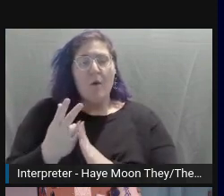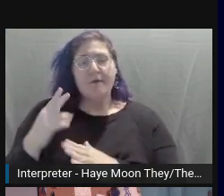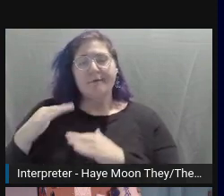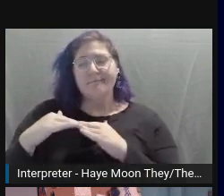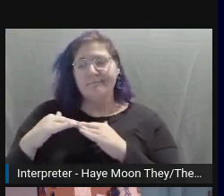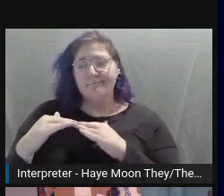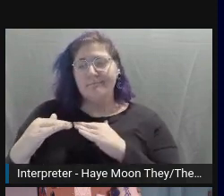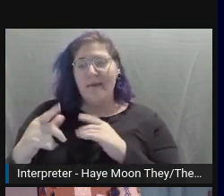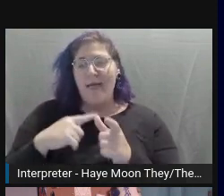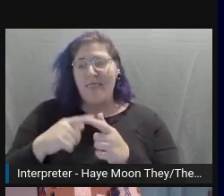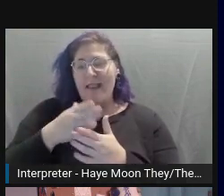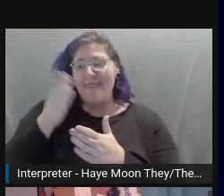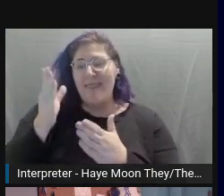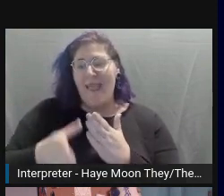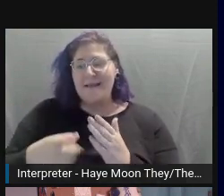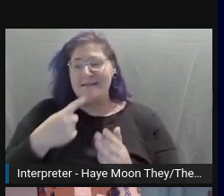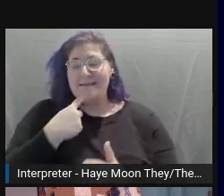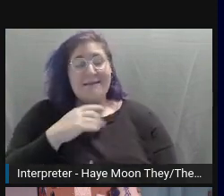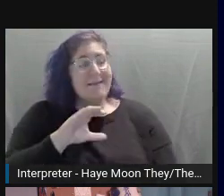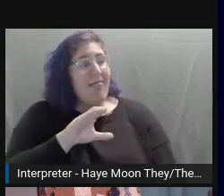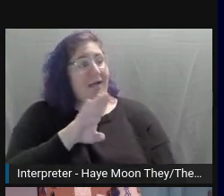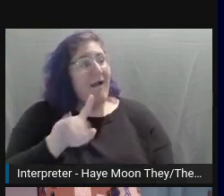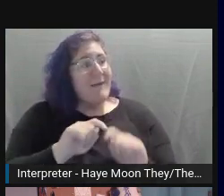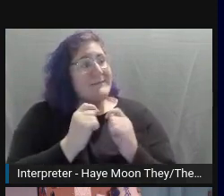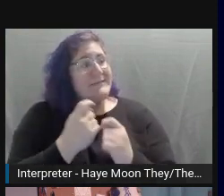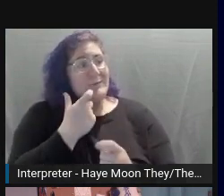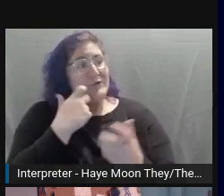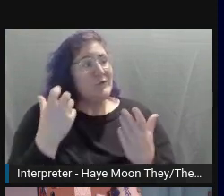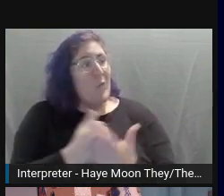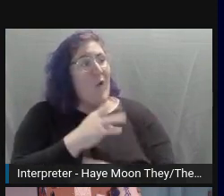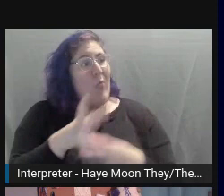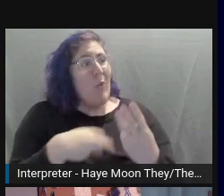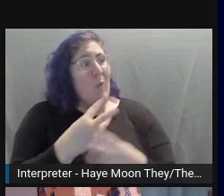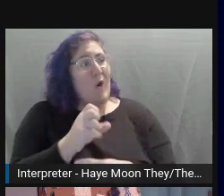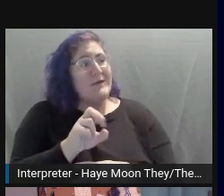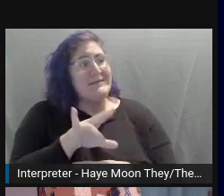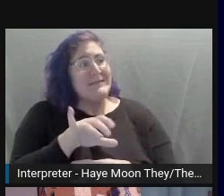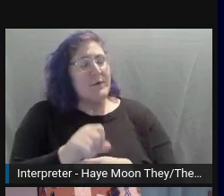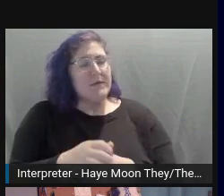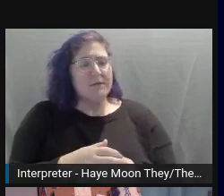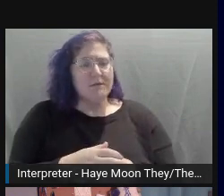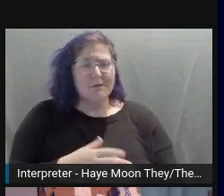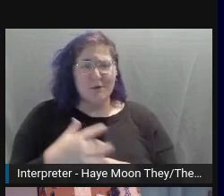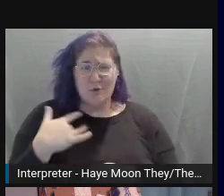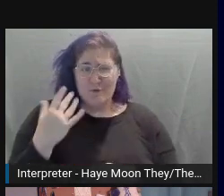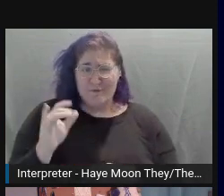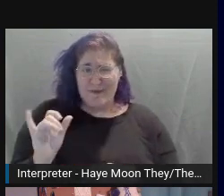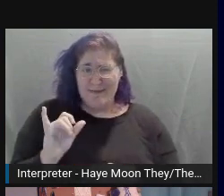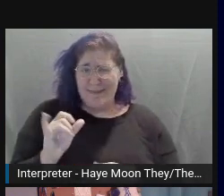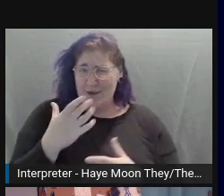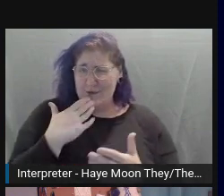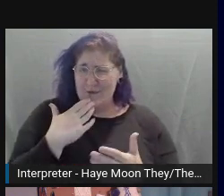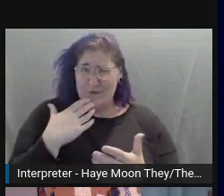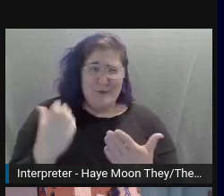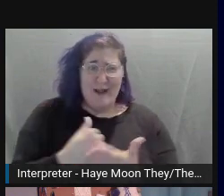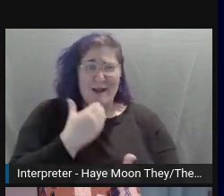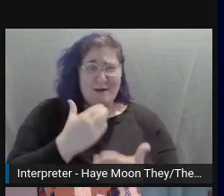of the experience? Would you have the ability to imagine every inning in perfect detail?